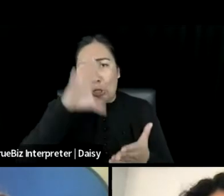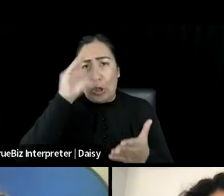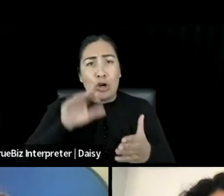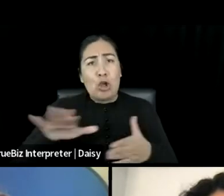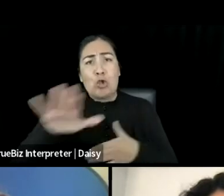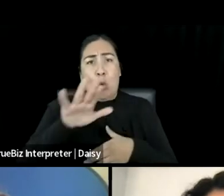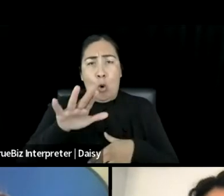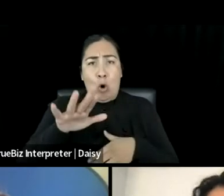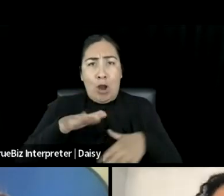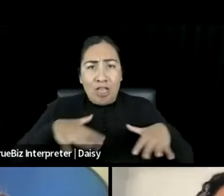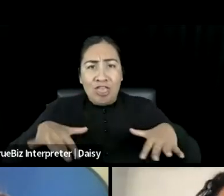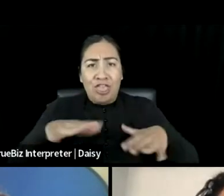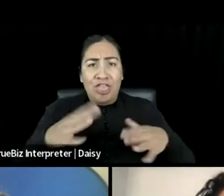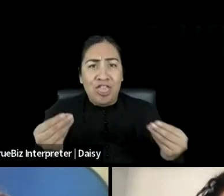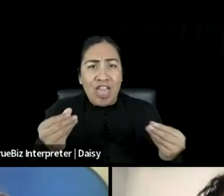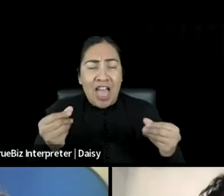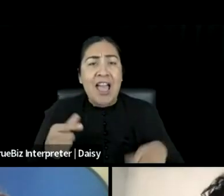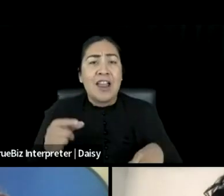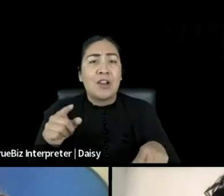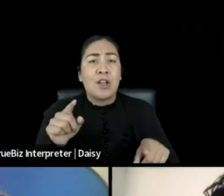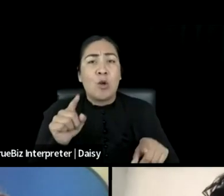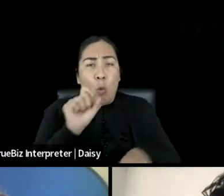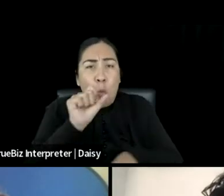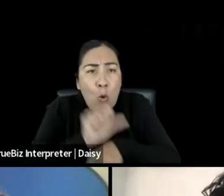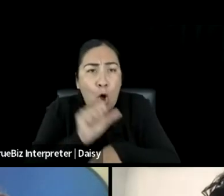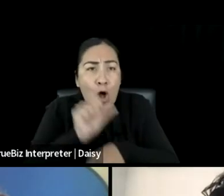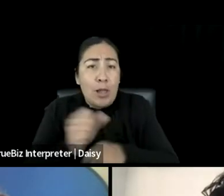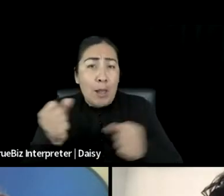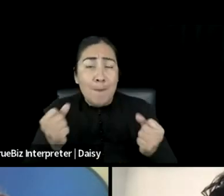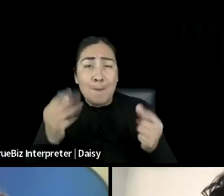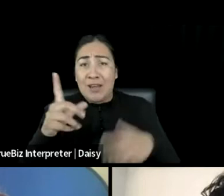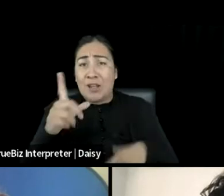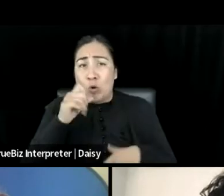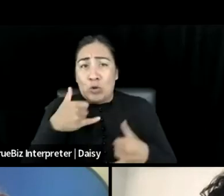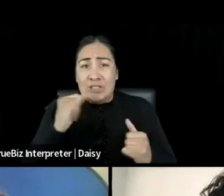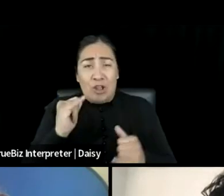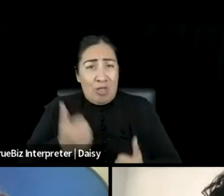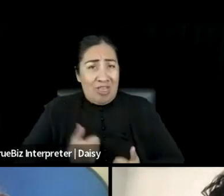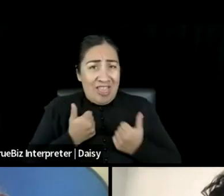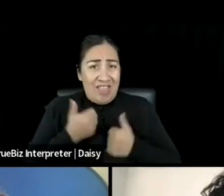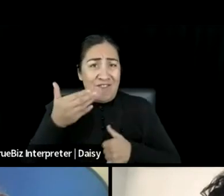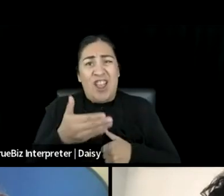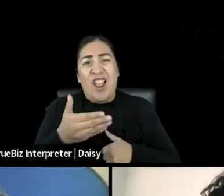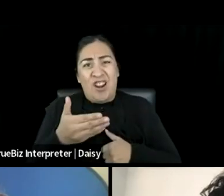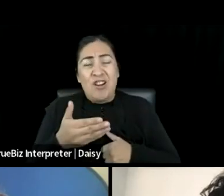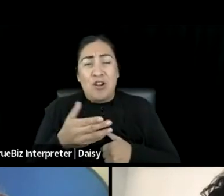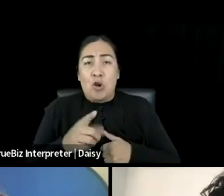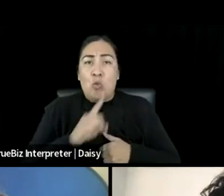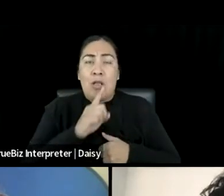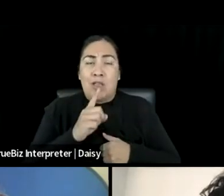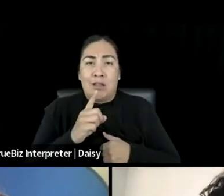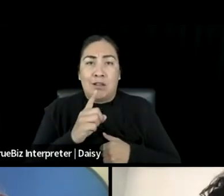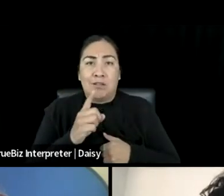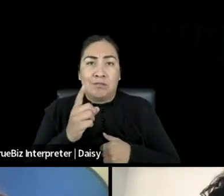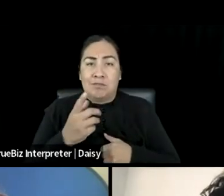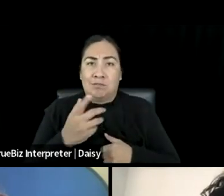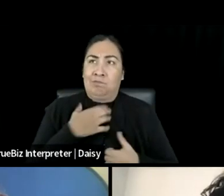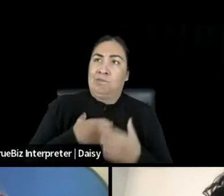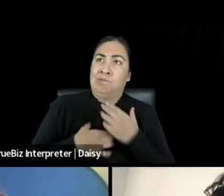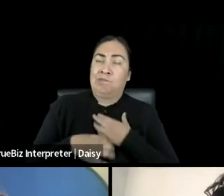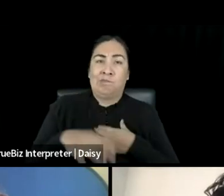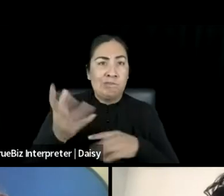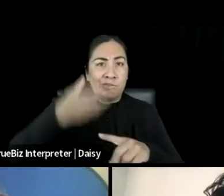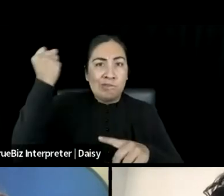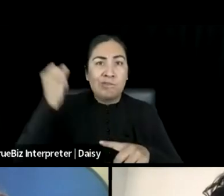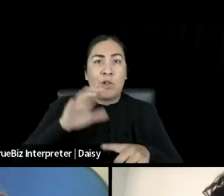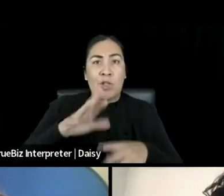people who lived there before colonization. Many who still live there today, though they are often starved of the resources they protected for so long, including